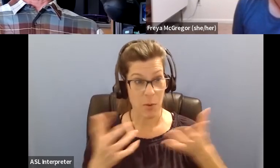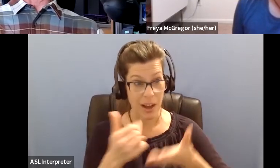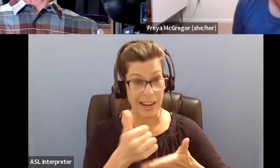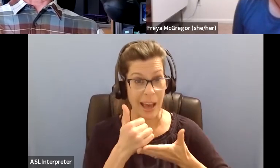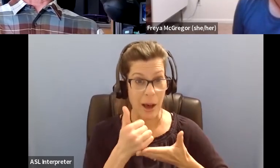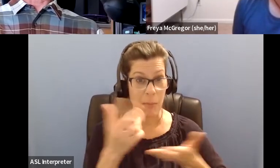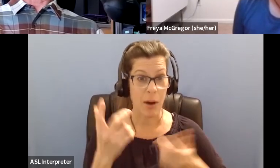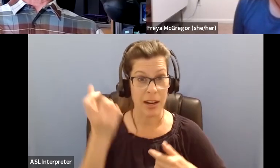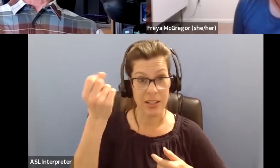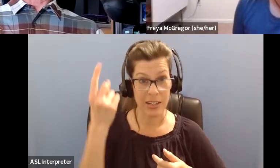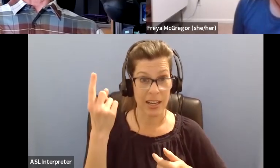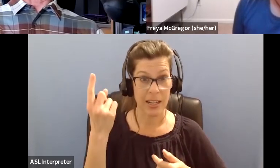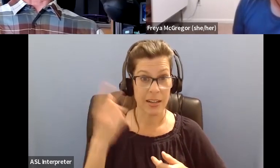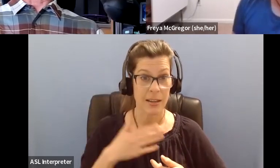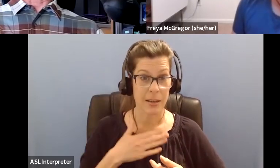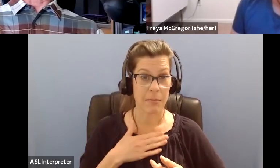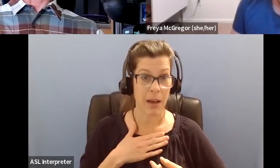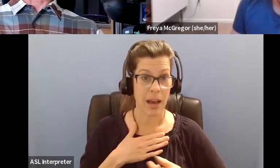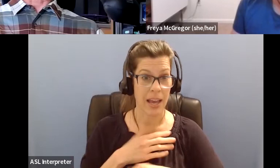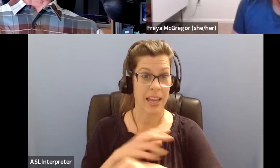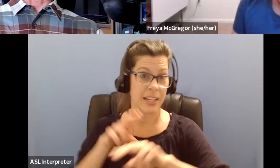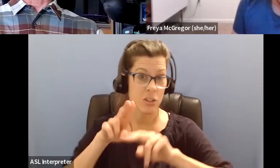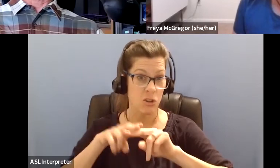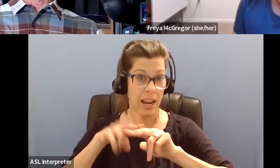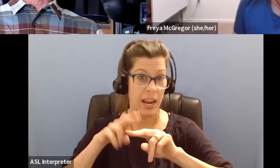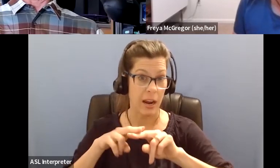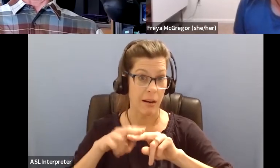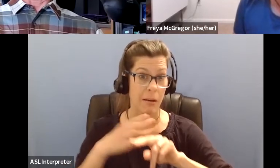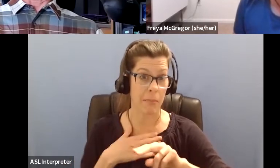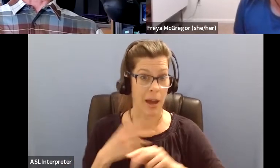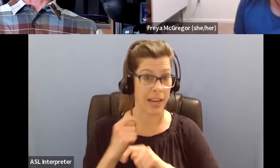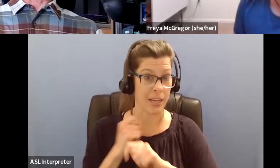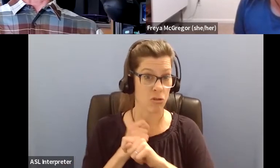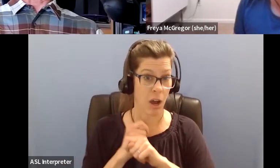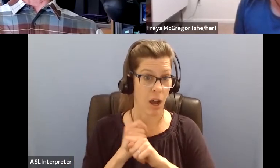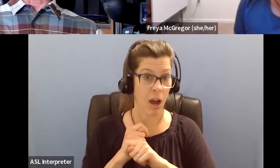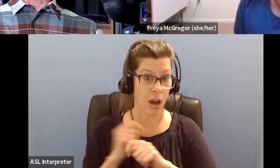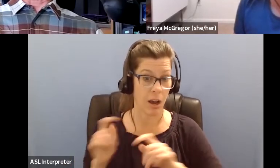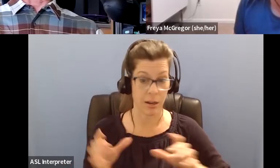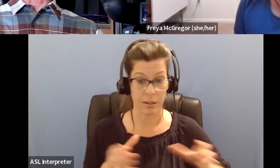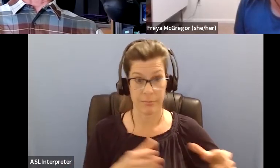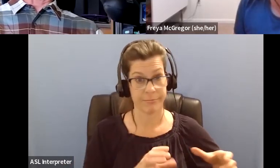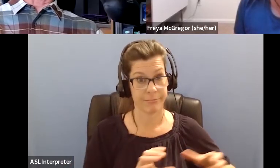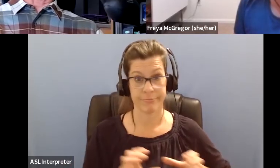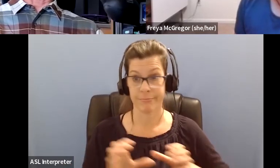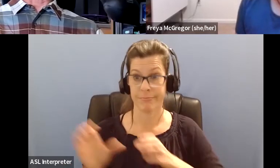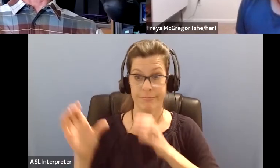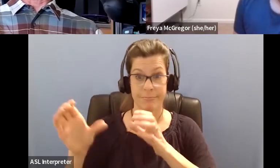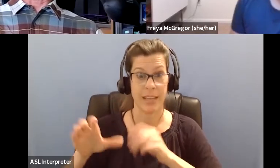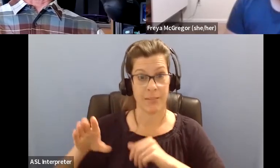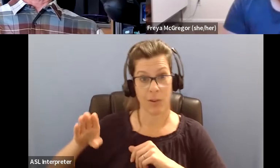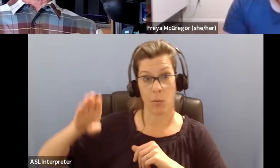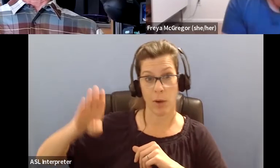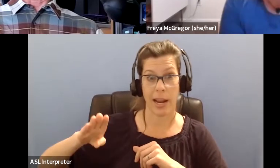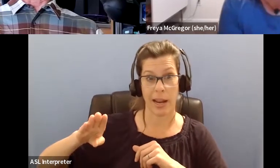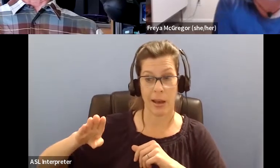like, I've got to load my, my power chair in the back of my truck and it's quite a rigmarole. I've got a ramp, I've got this